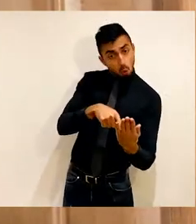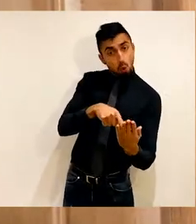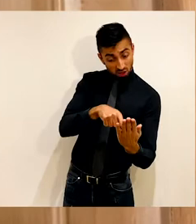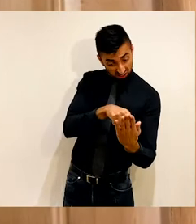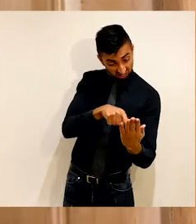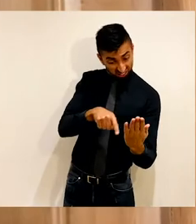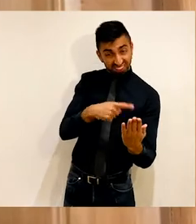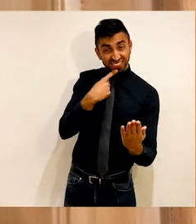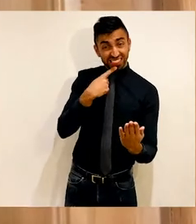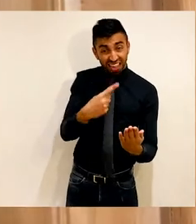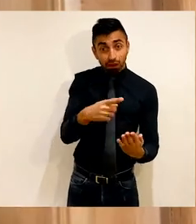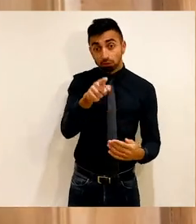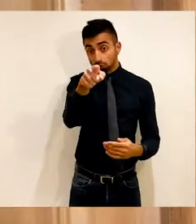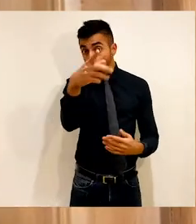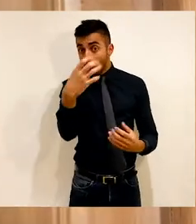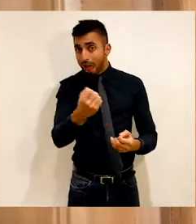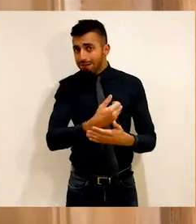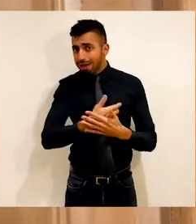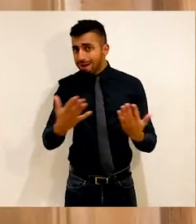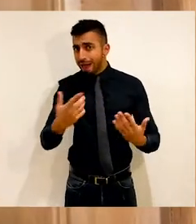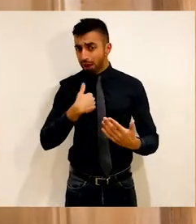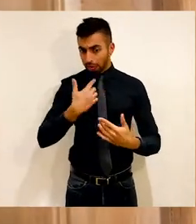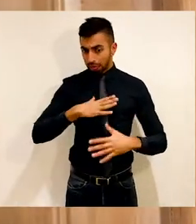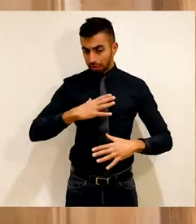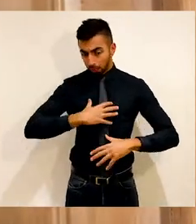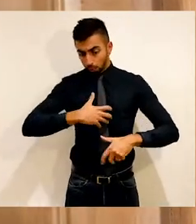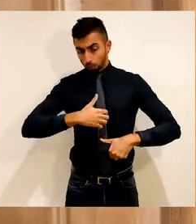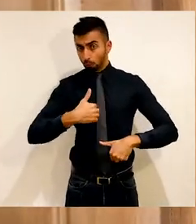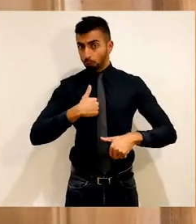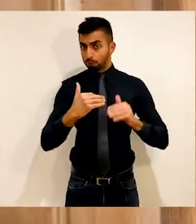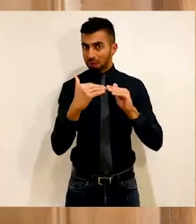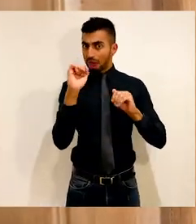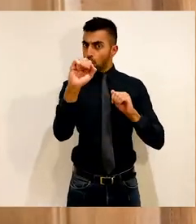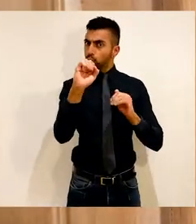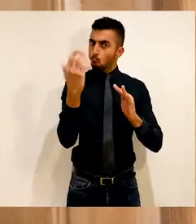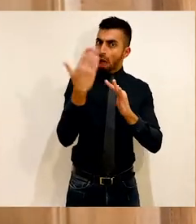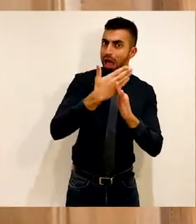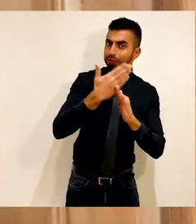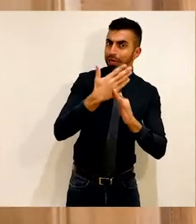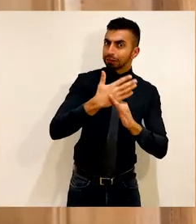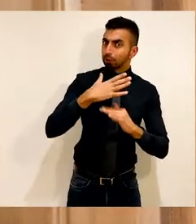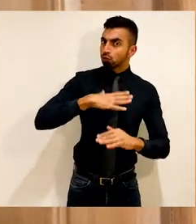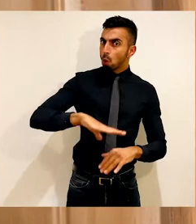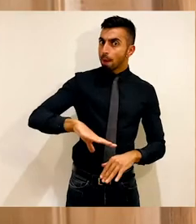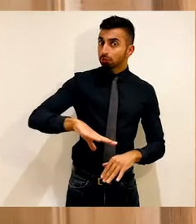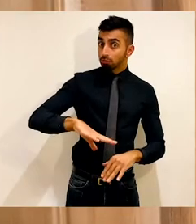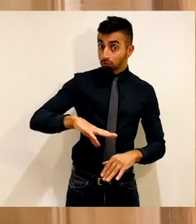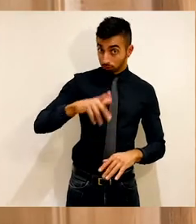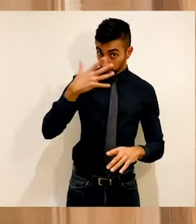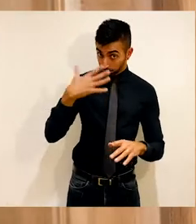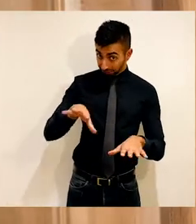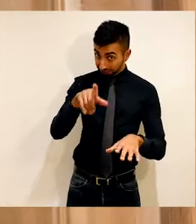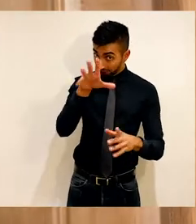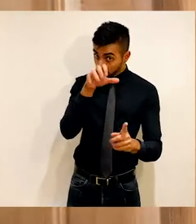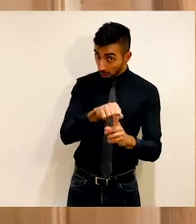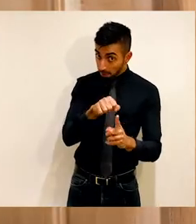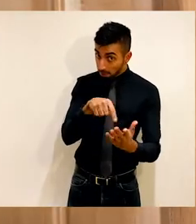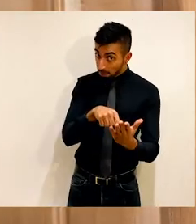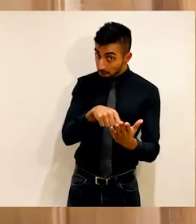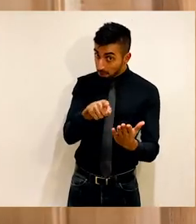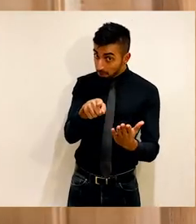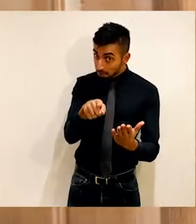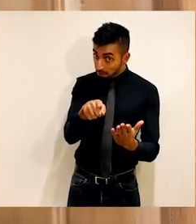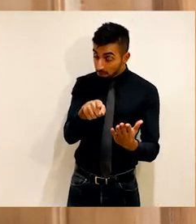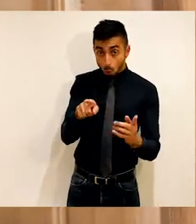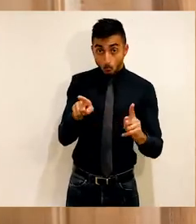We asked you if you had any specific accessibility accommodations. Did you notice? We also